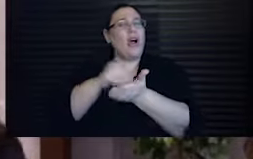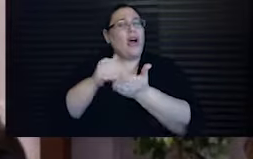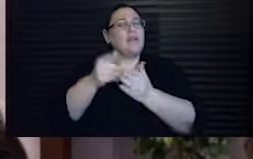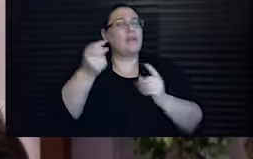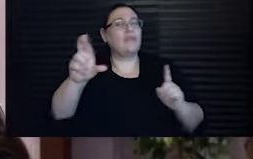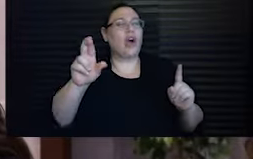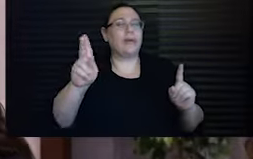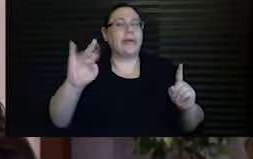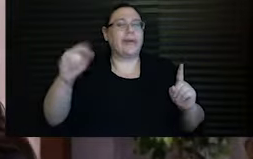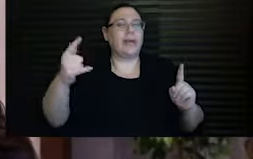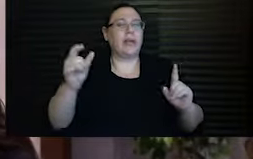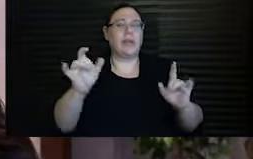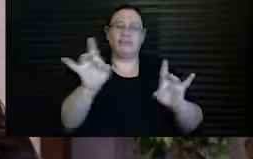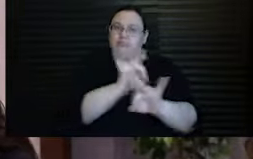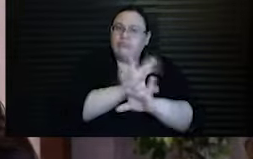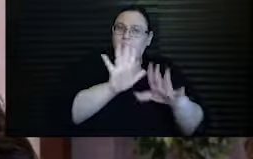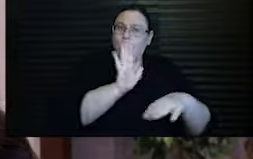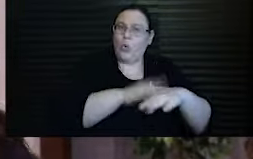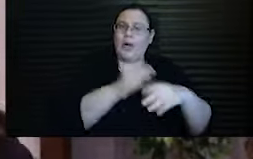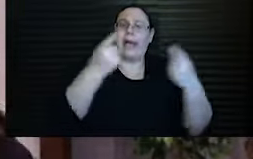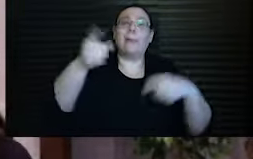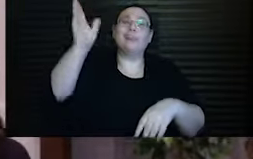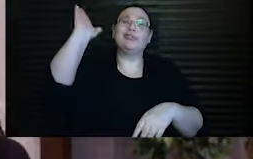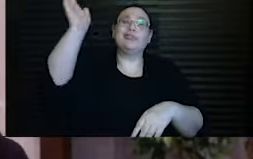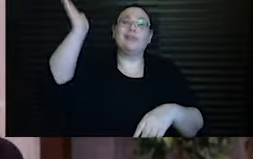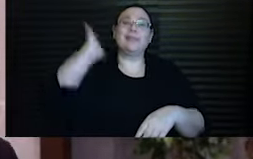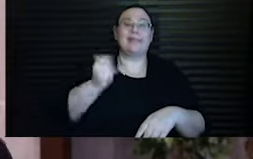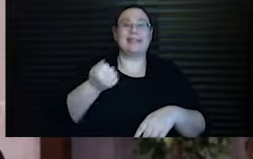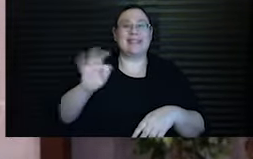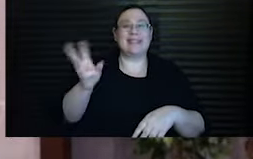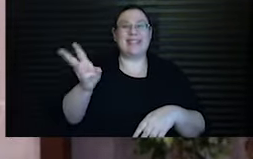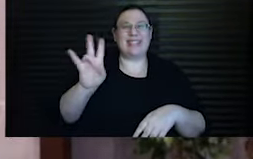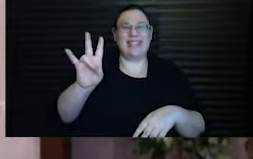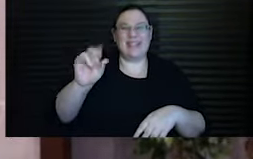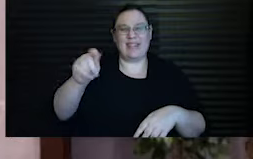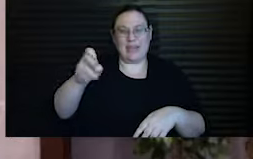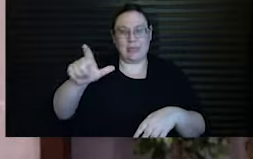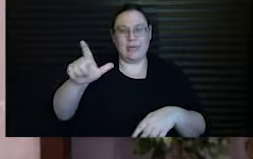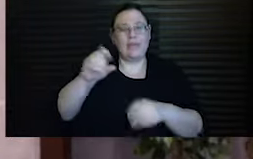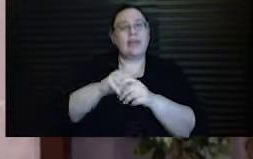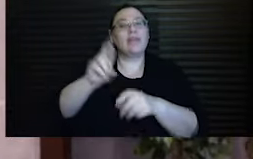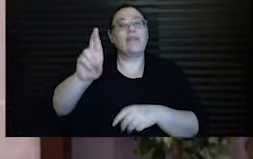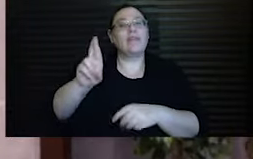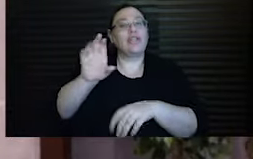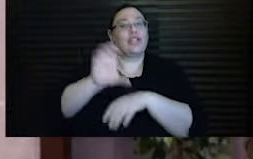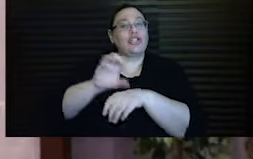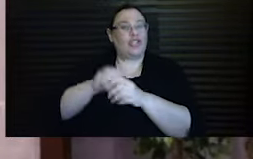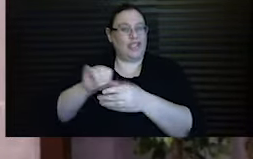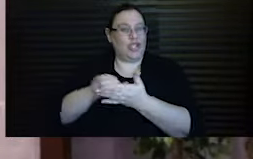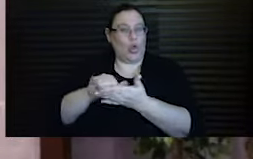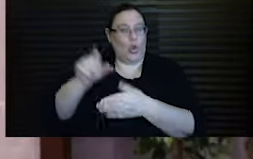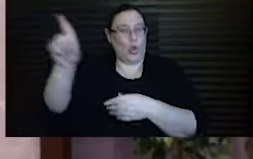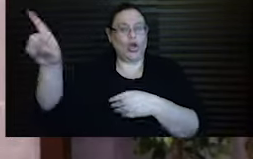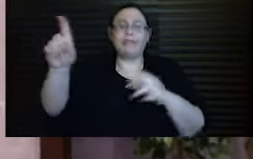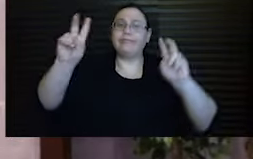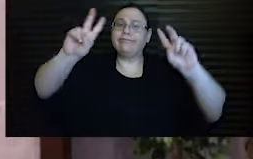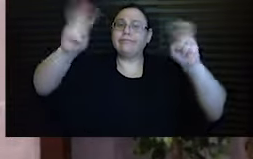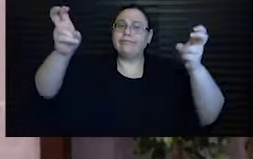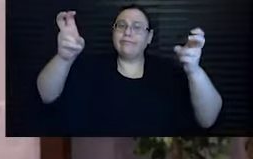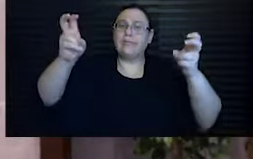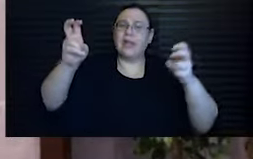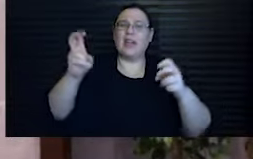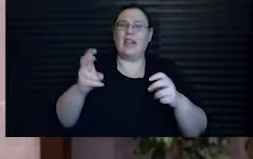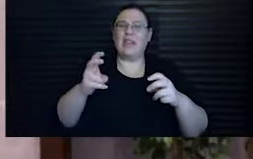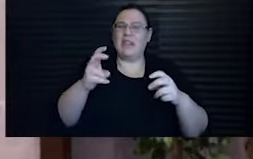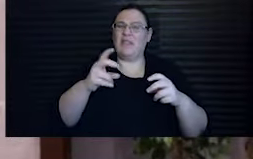ominous warning, which he delivered in a sermon in 1967, April, in Riverside Church in New York. He said, over the bleached